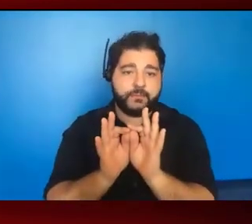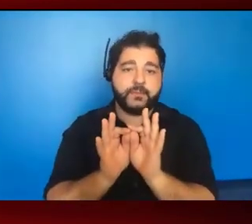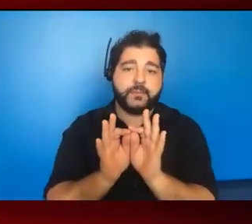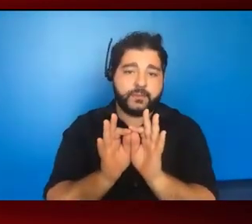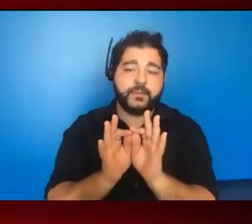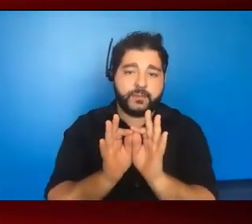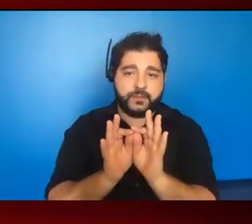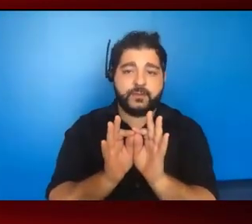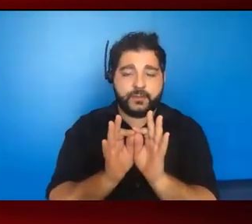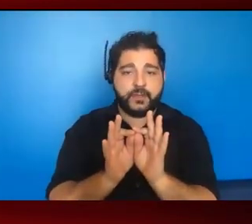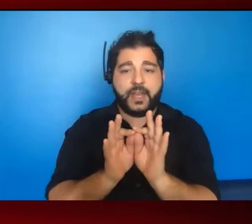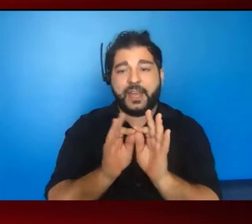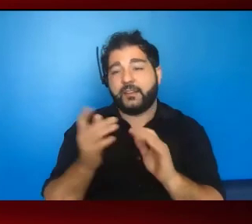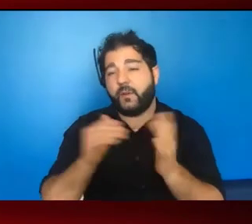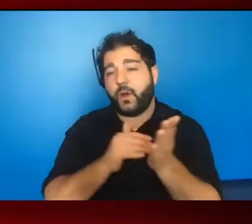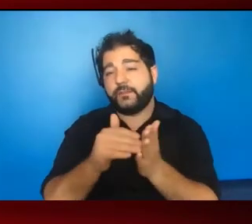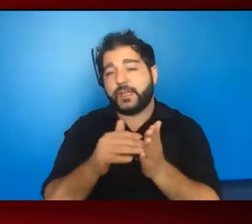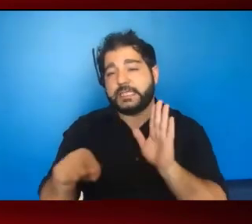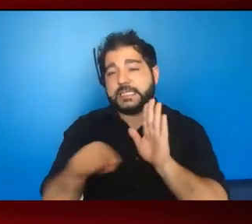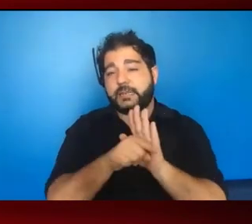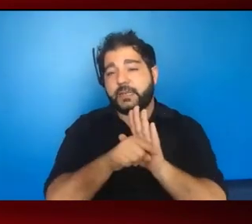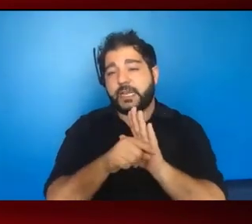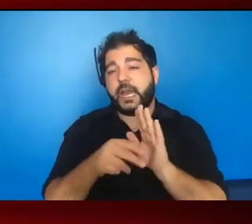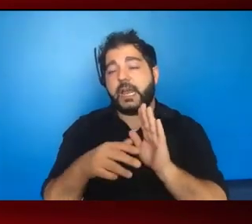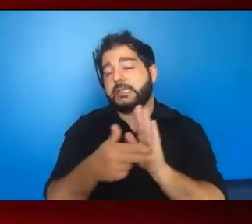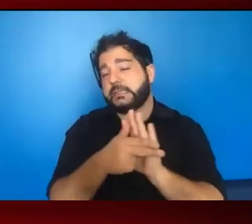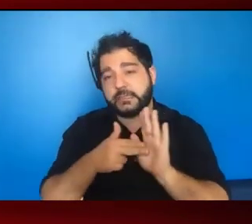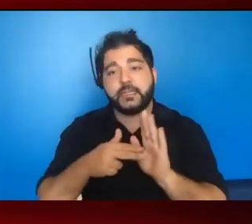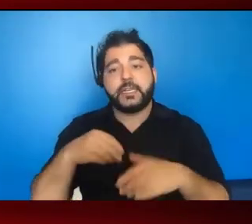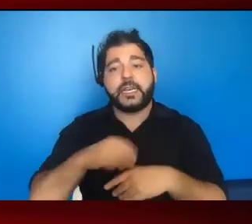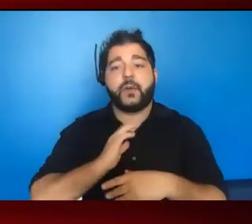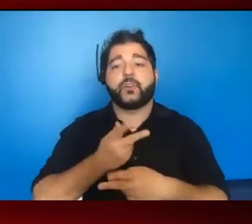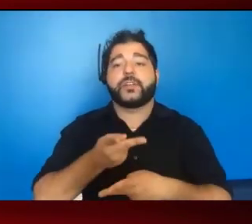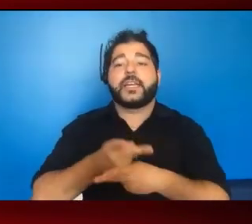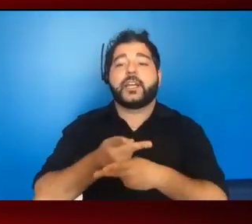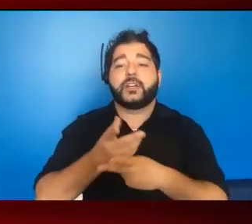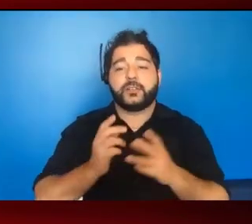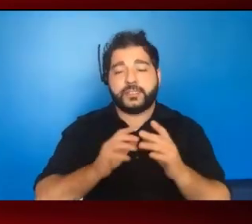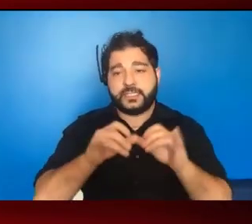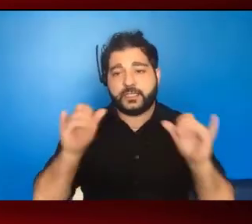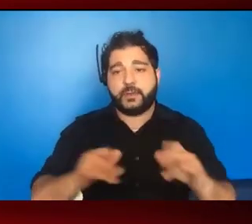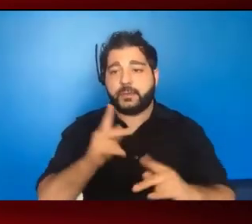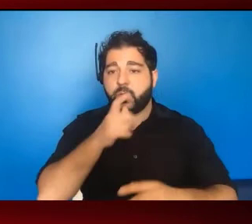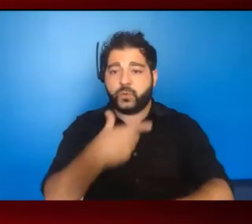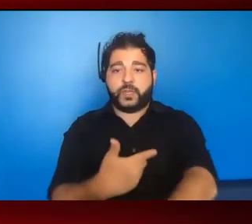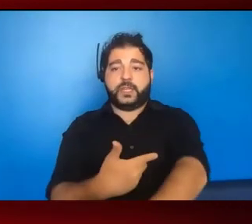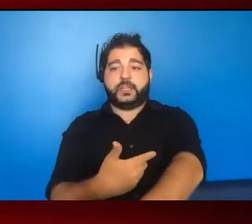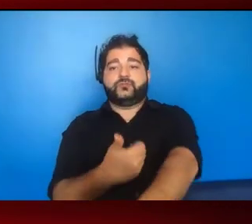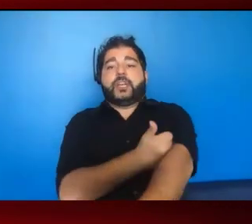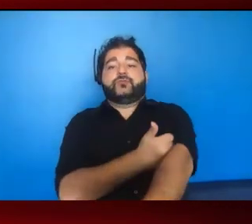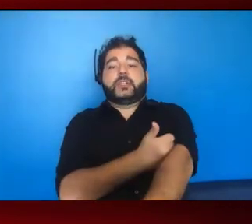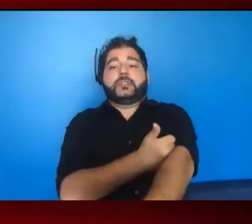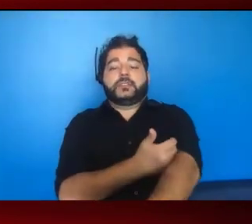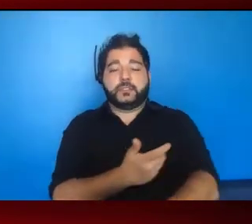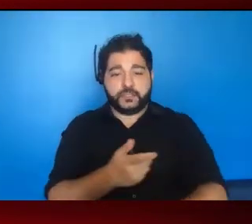ways is so stigmatized in our care system and our service delivery are people who inject drugs. So this